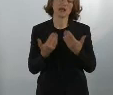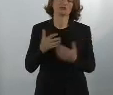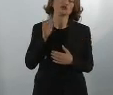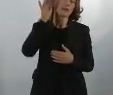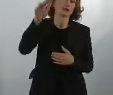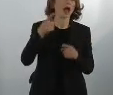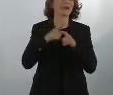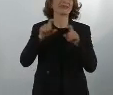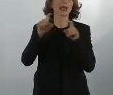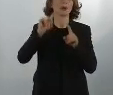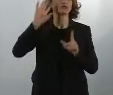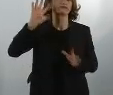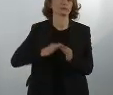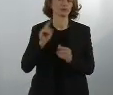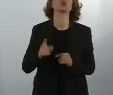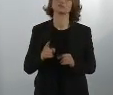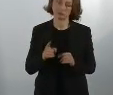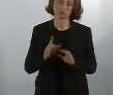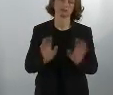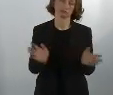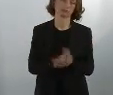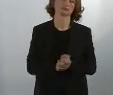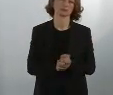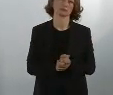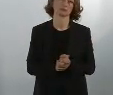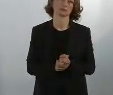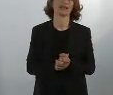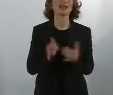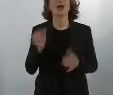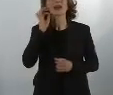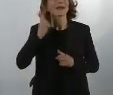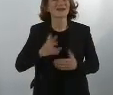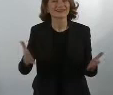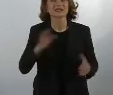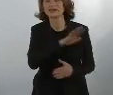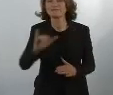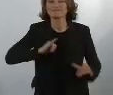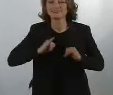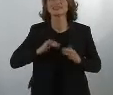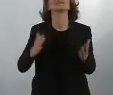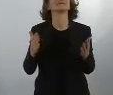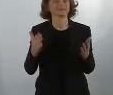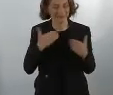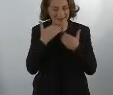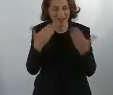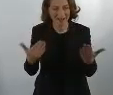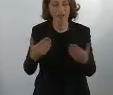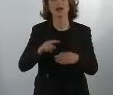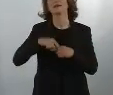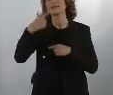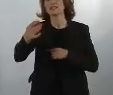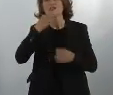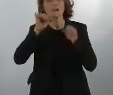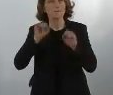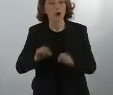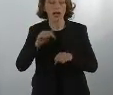And we'll see whether we'll have to link that to other topics later on. Well, thank you very much. So you have